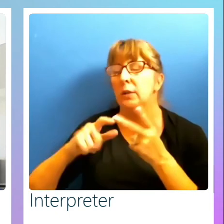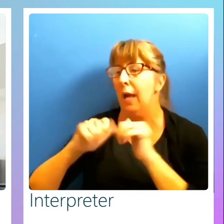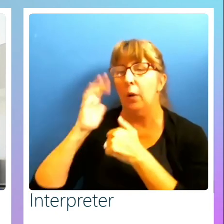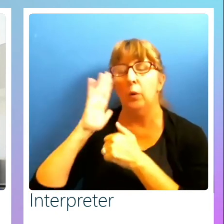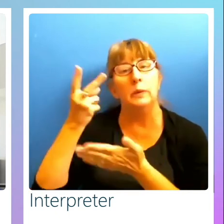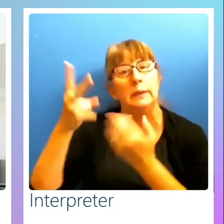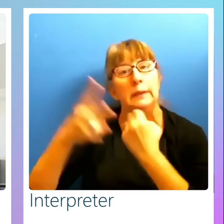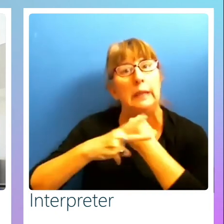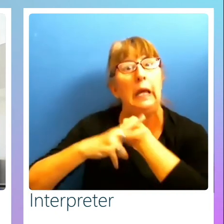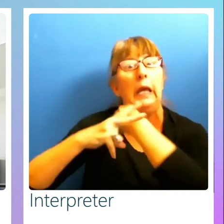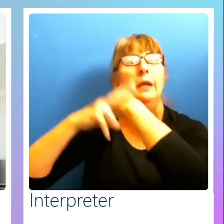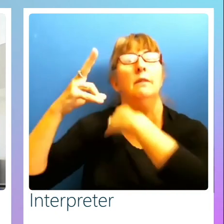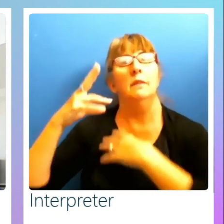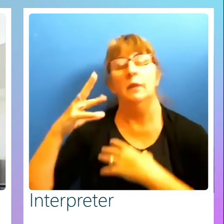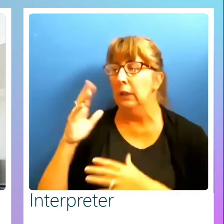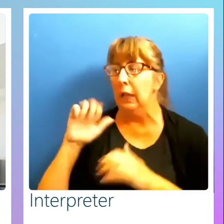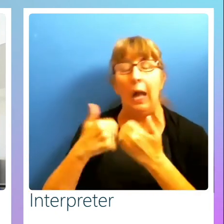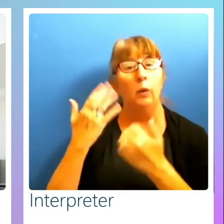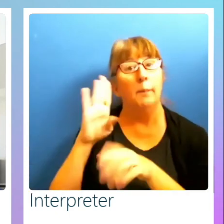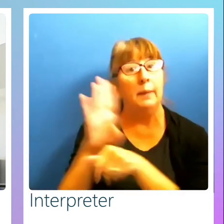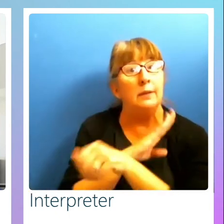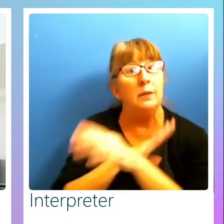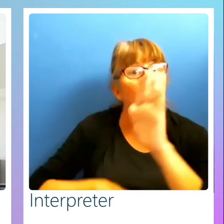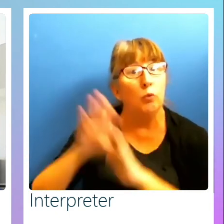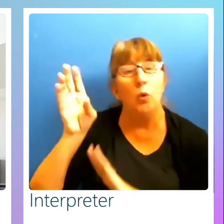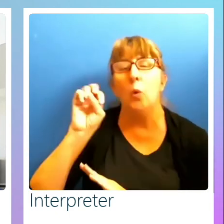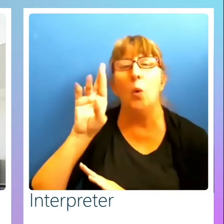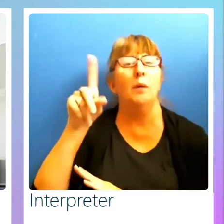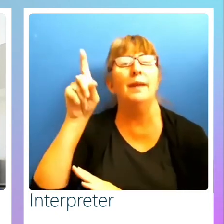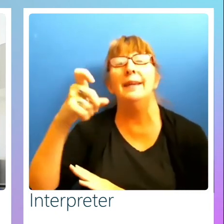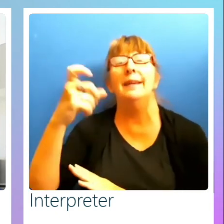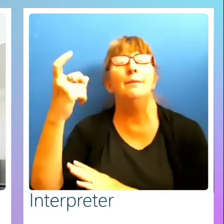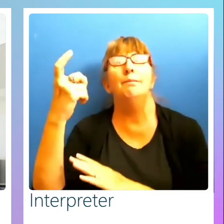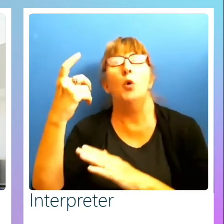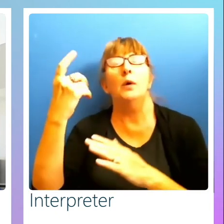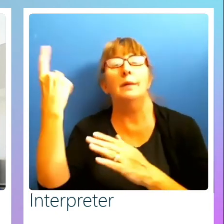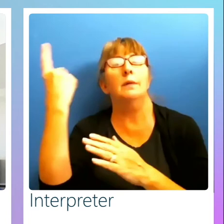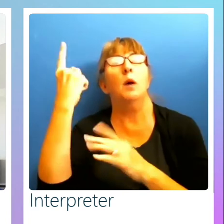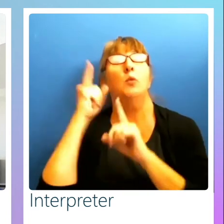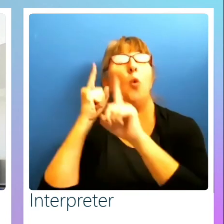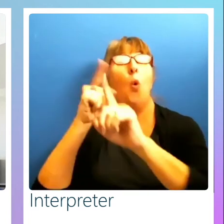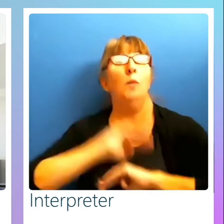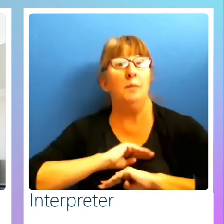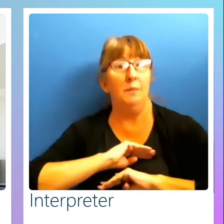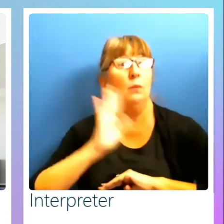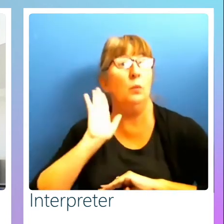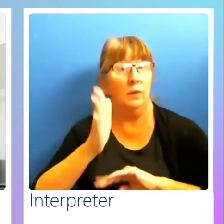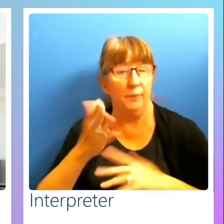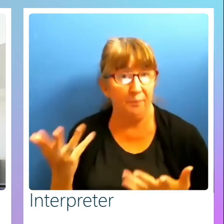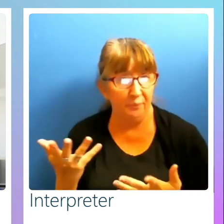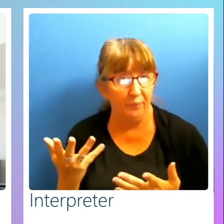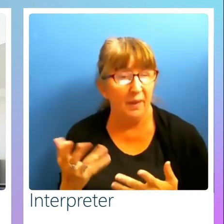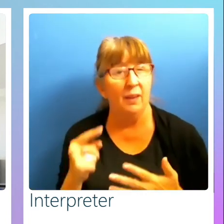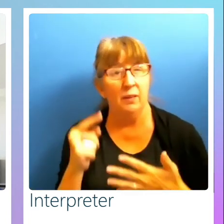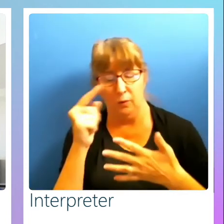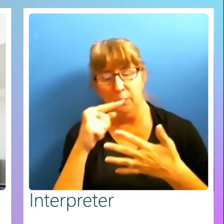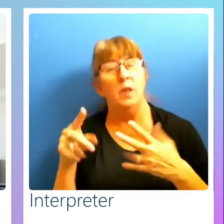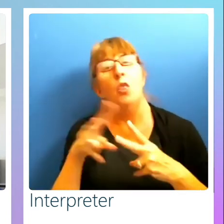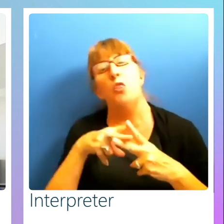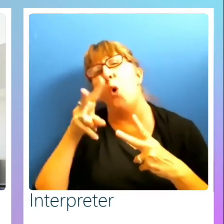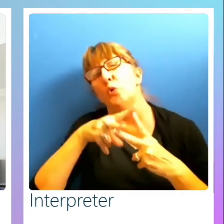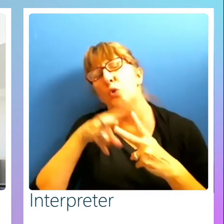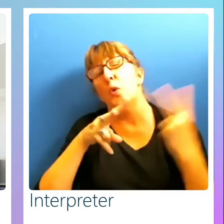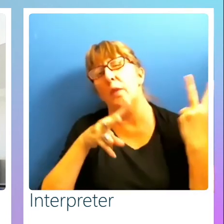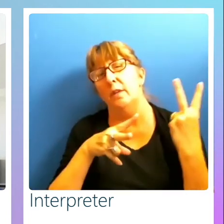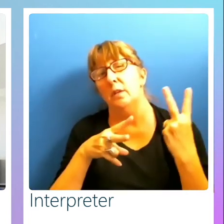something on the other end? Or how is it going to grow my business or meet some type of goal that my business has? So that's why I think that those two are probably